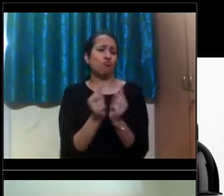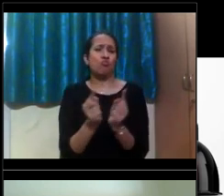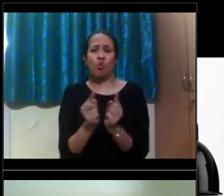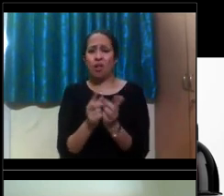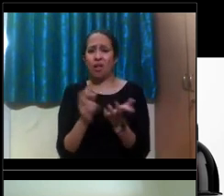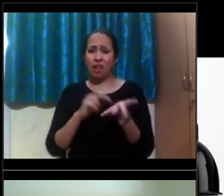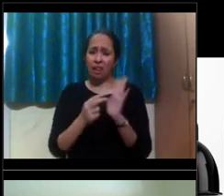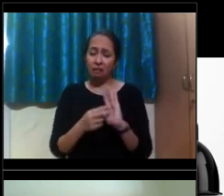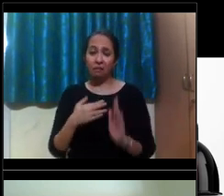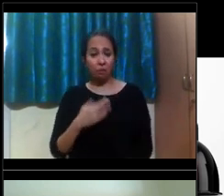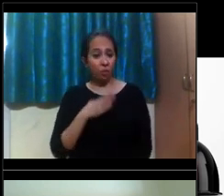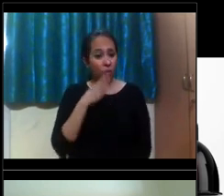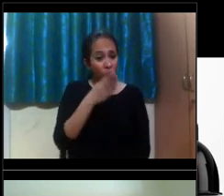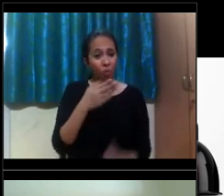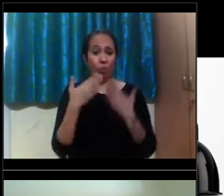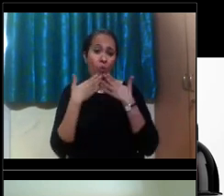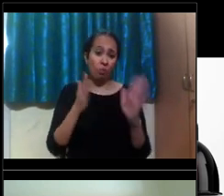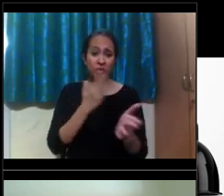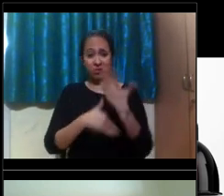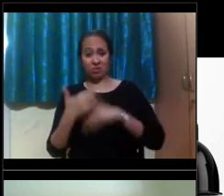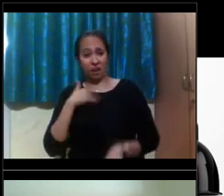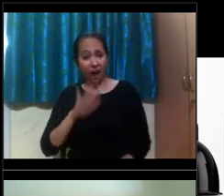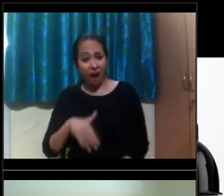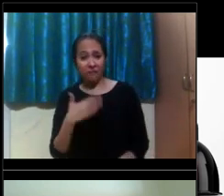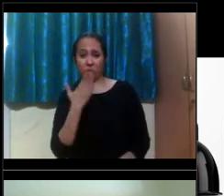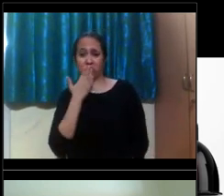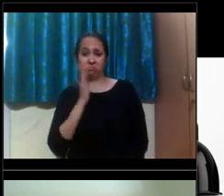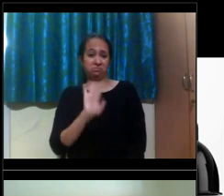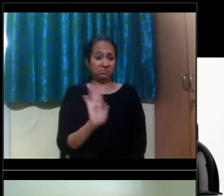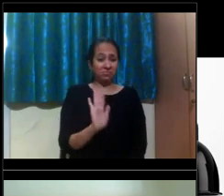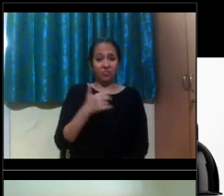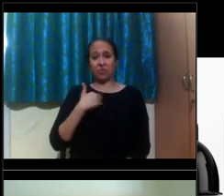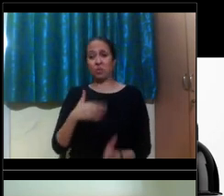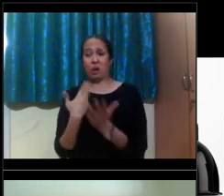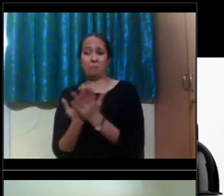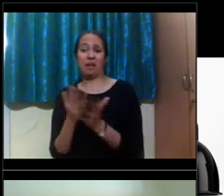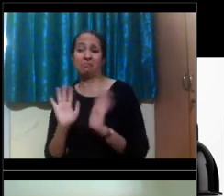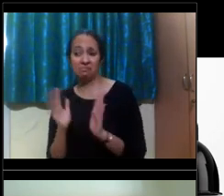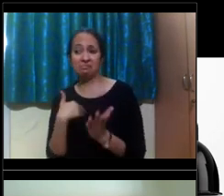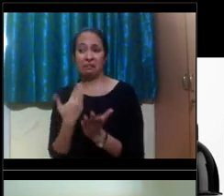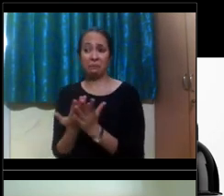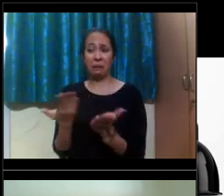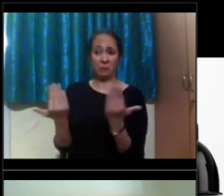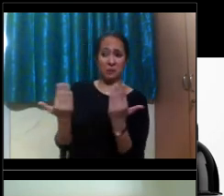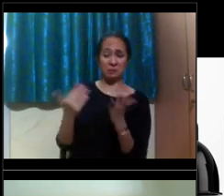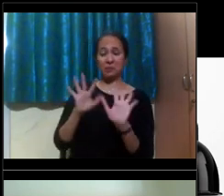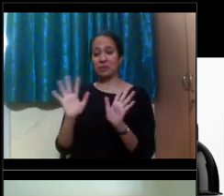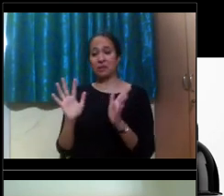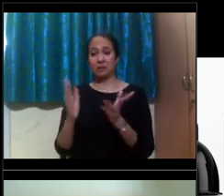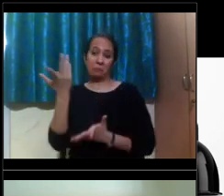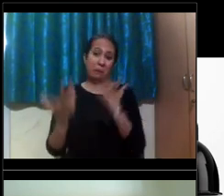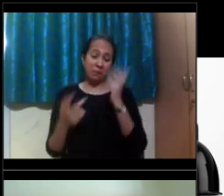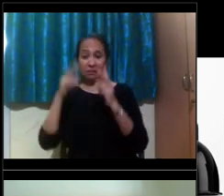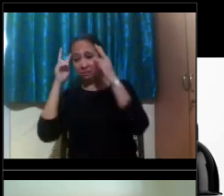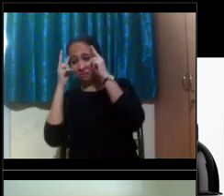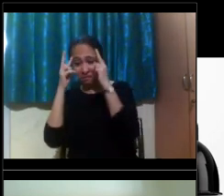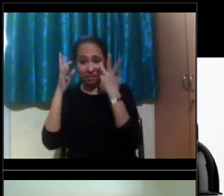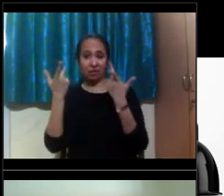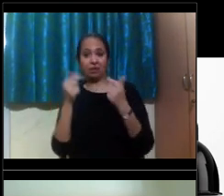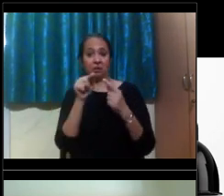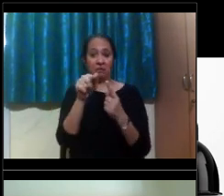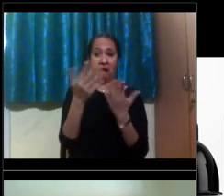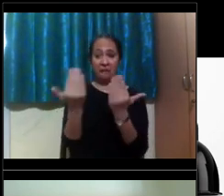like, should I just disclose my disability? Should I, oh my God, I cannot apply to this university because it does not have so-and-so.